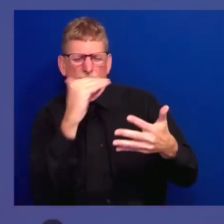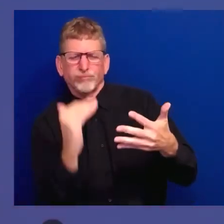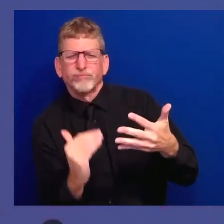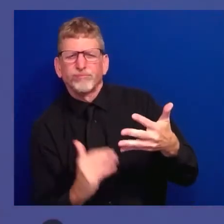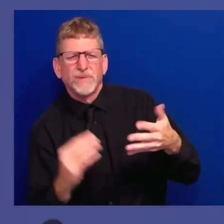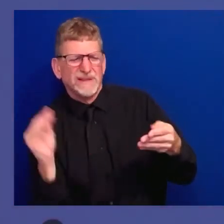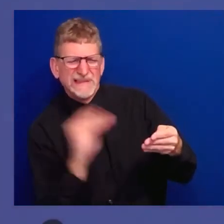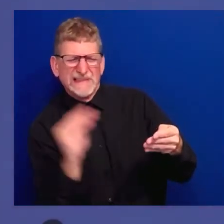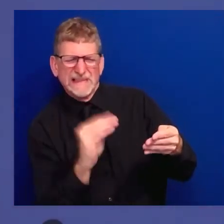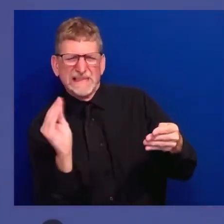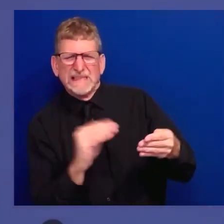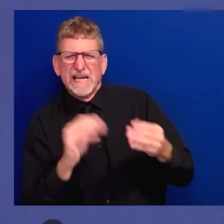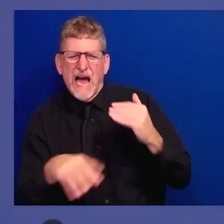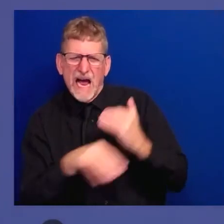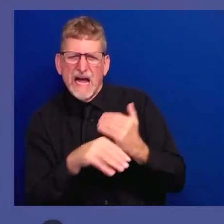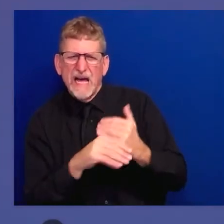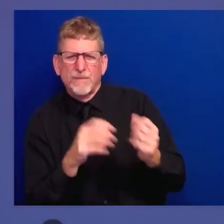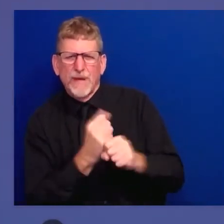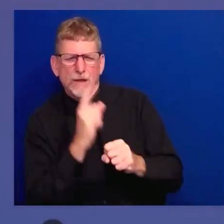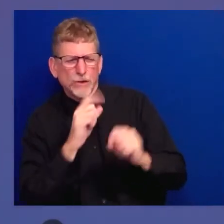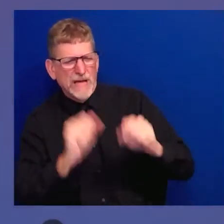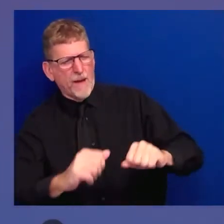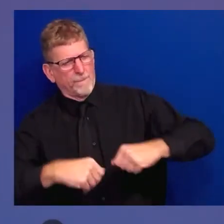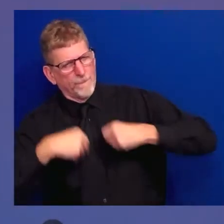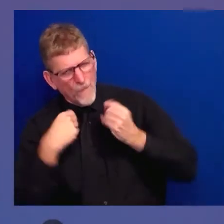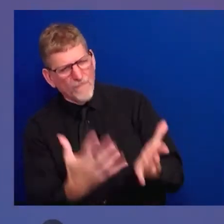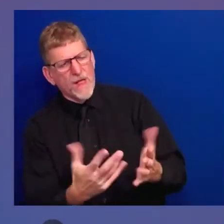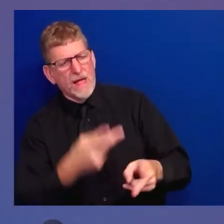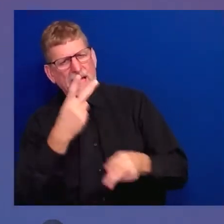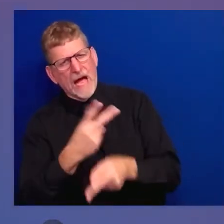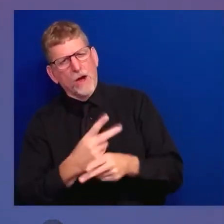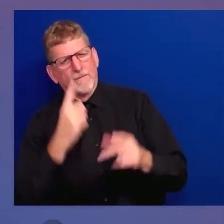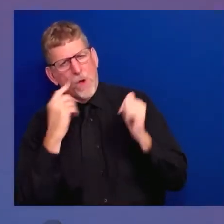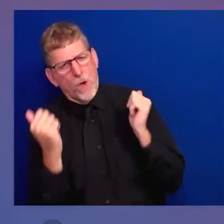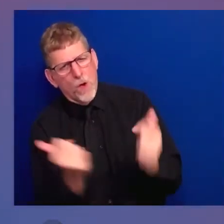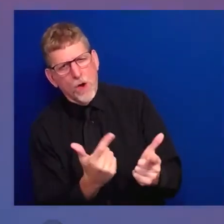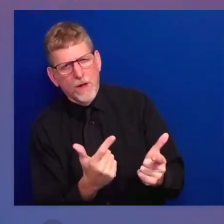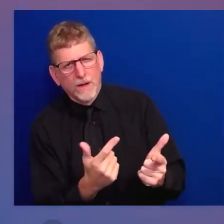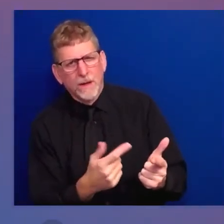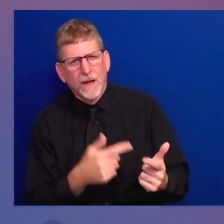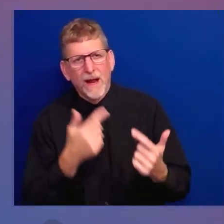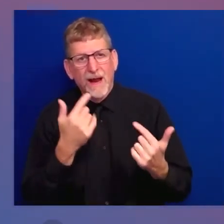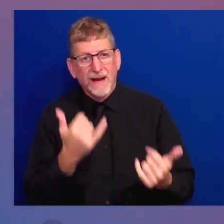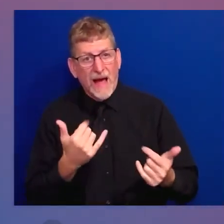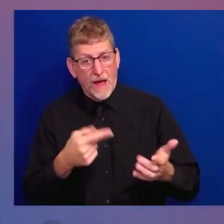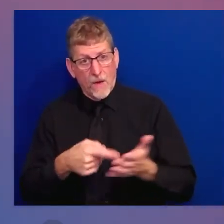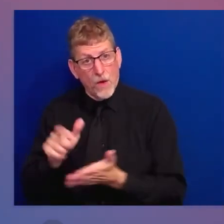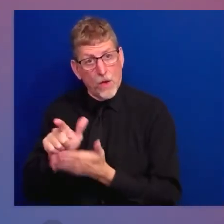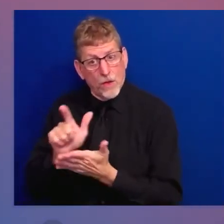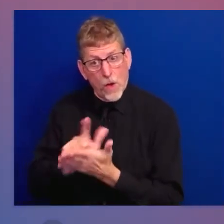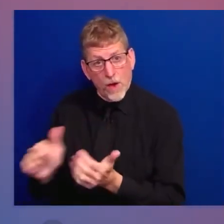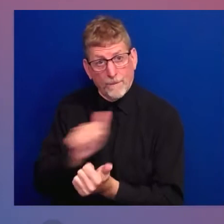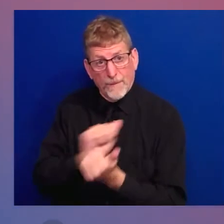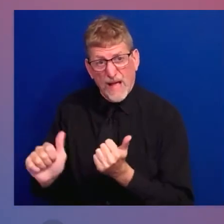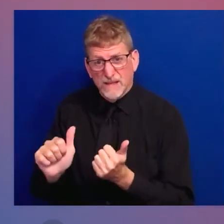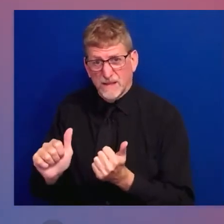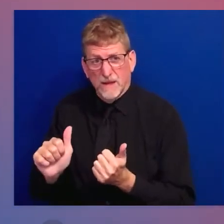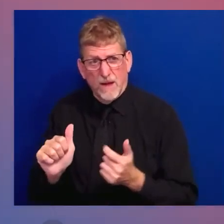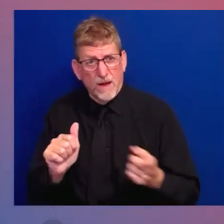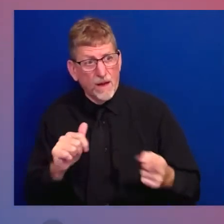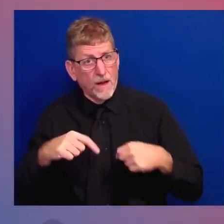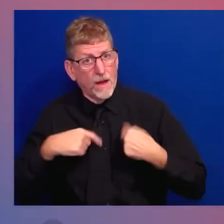long to reach that decision, in my view. And I refuse to repeat the mistake when it comes to veterans of our Iraq and Afghans-Afghan wars.